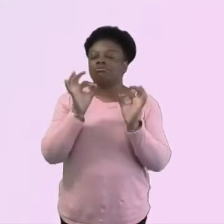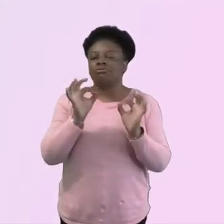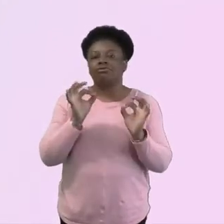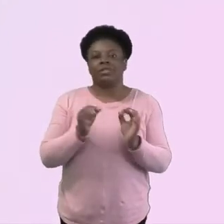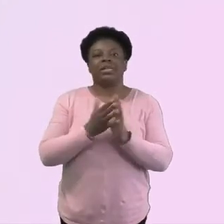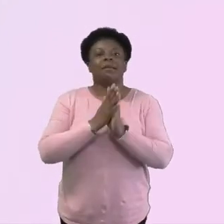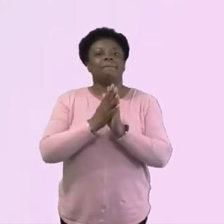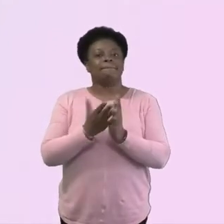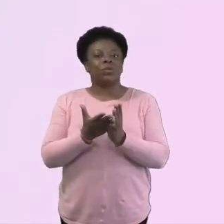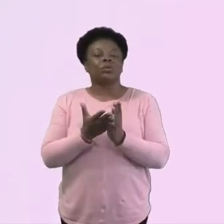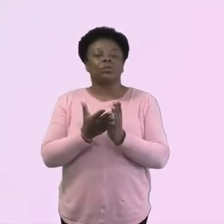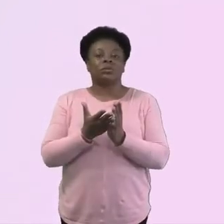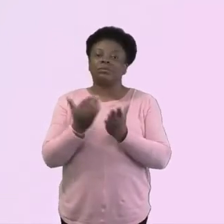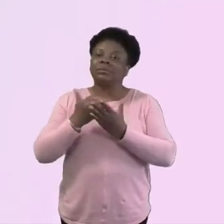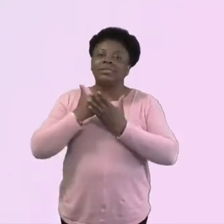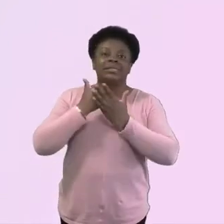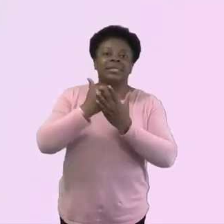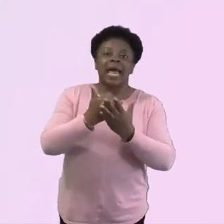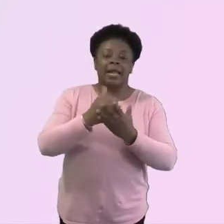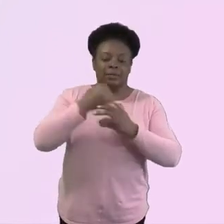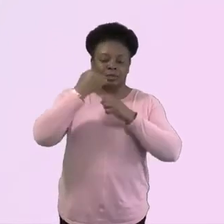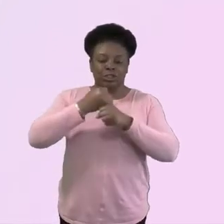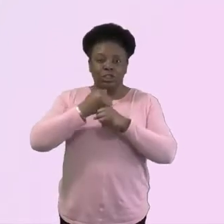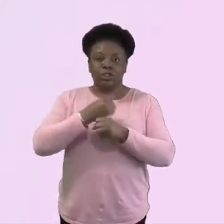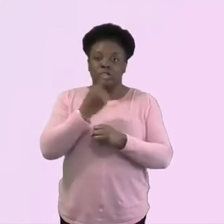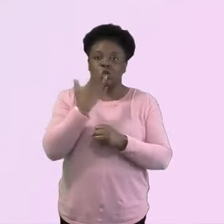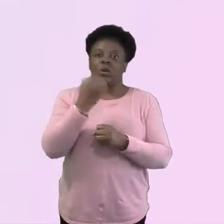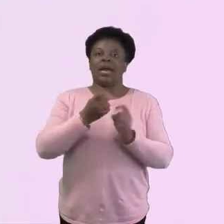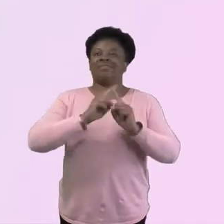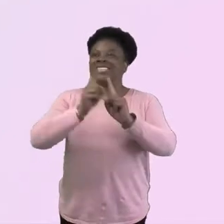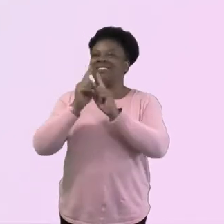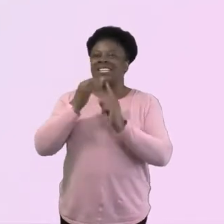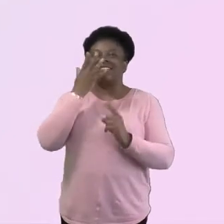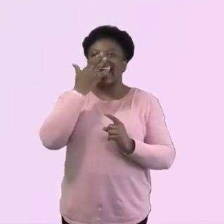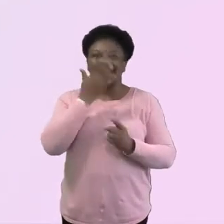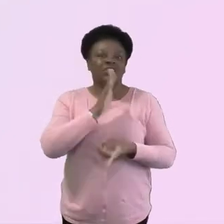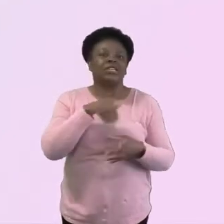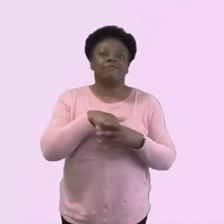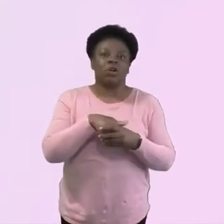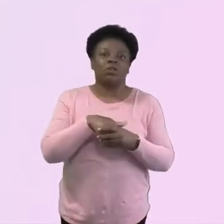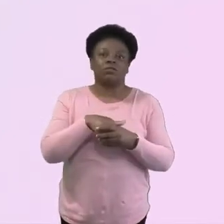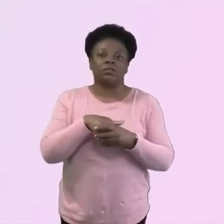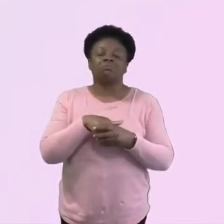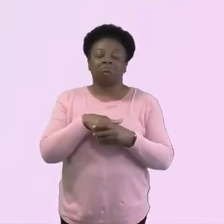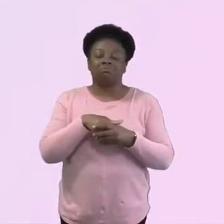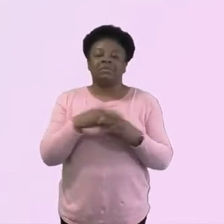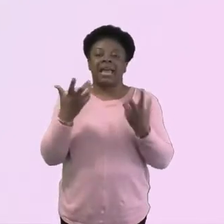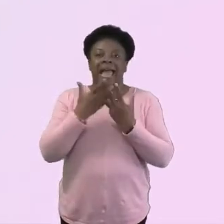intergenerational church and what that really means and how it can be a reality as well.